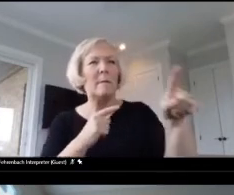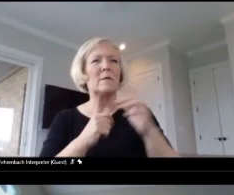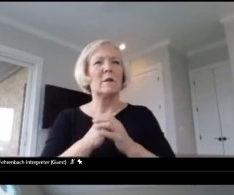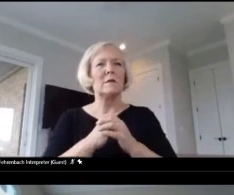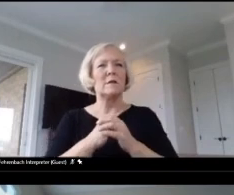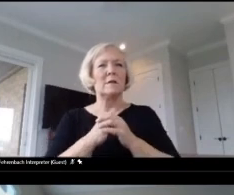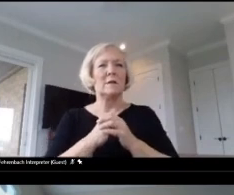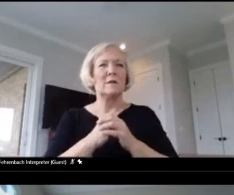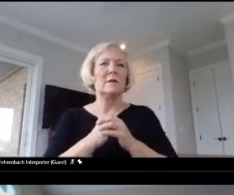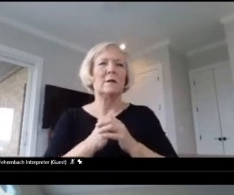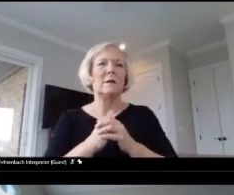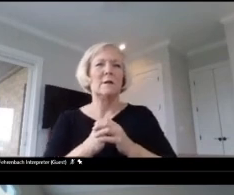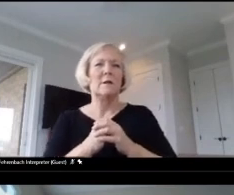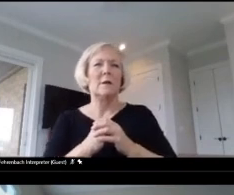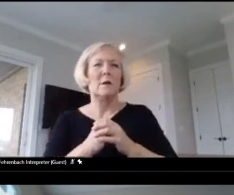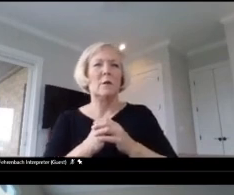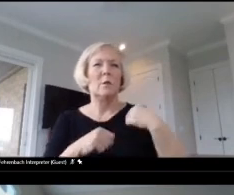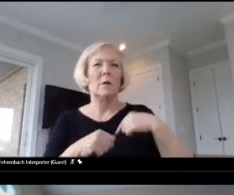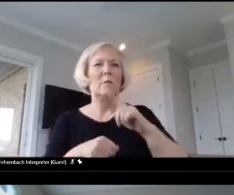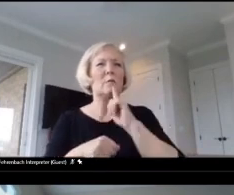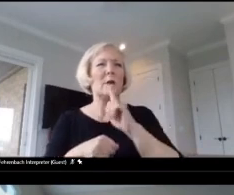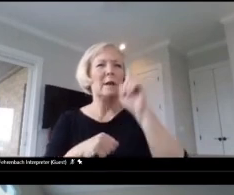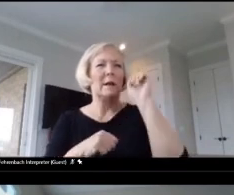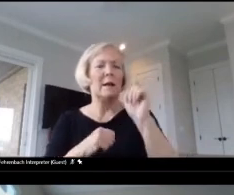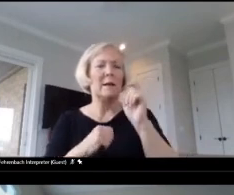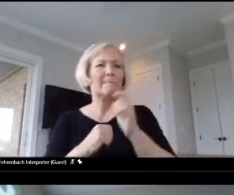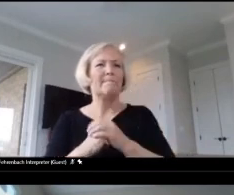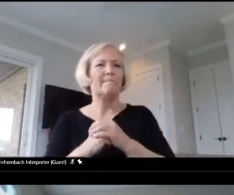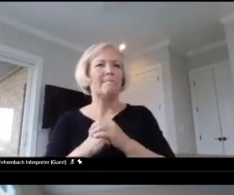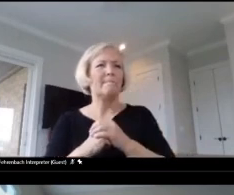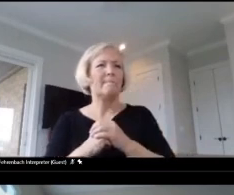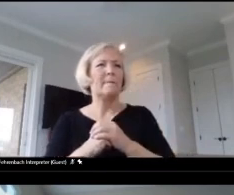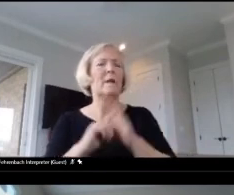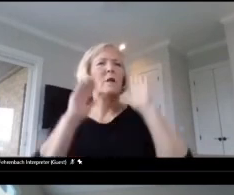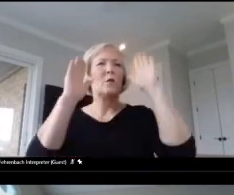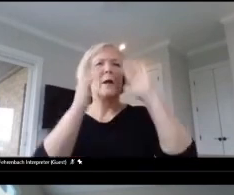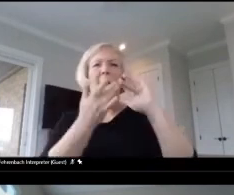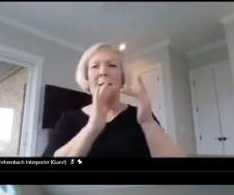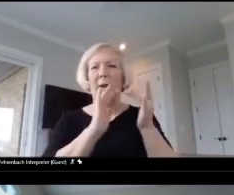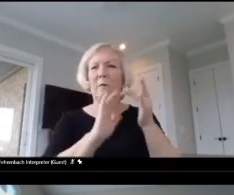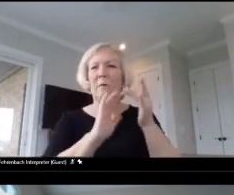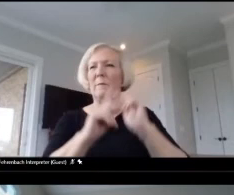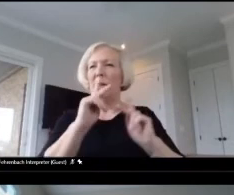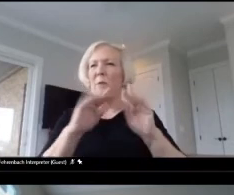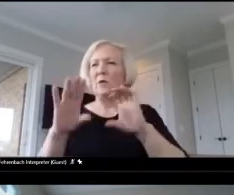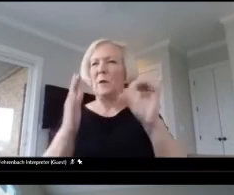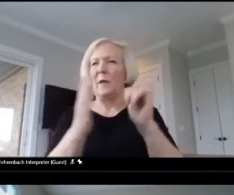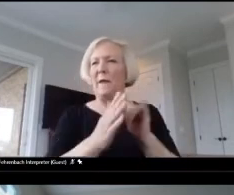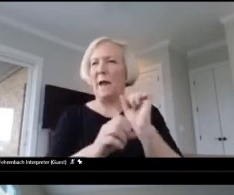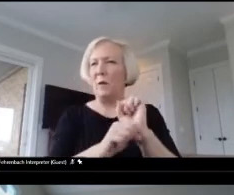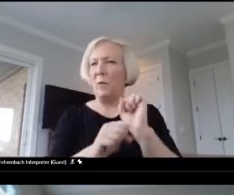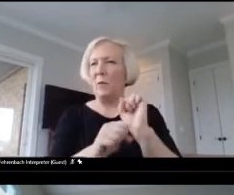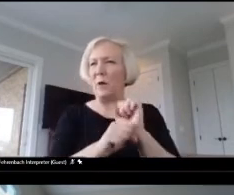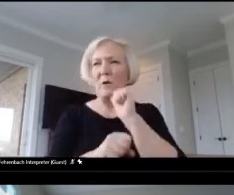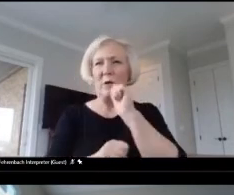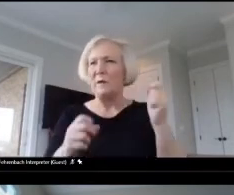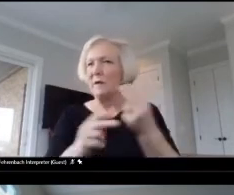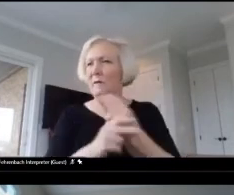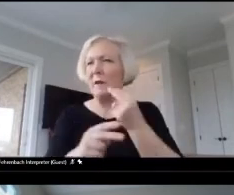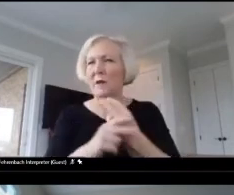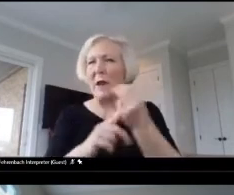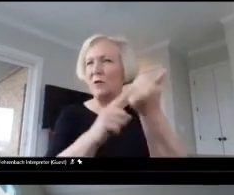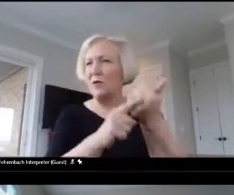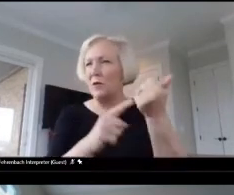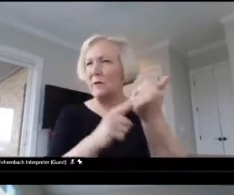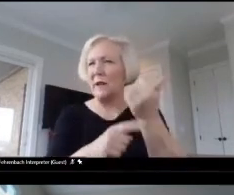had to, there's a great network of people that are doing that work. So you don't have to figure that out on your own. If